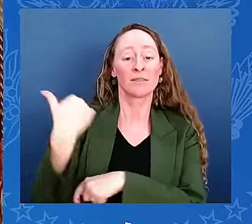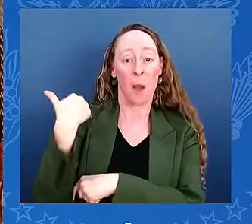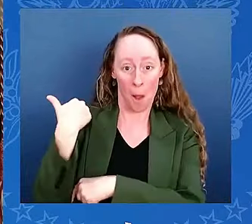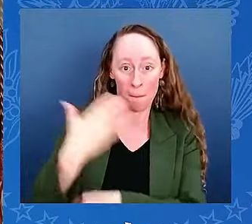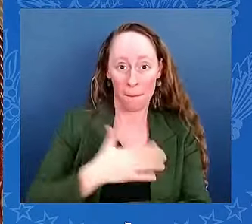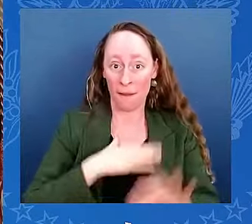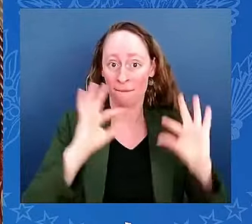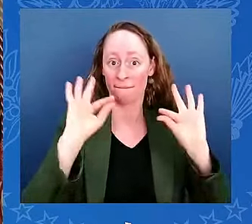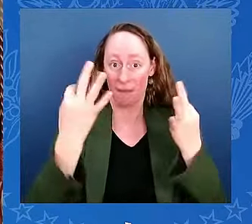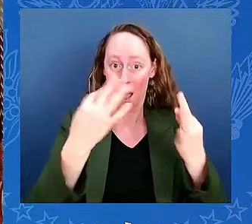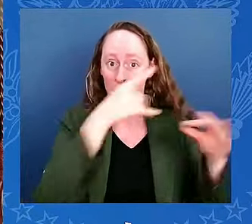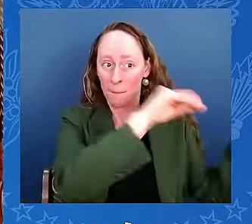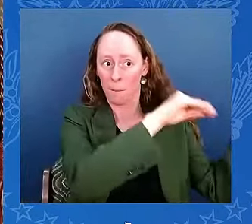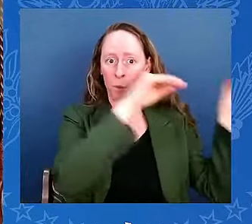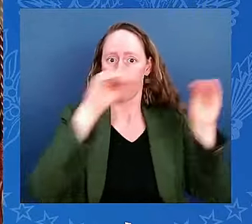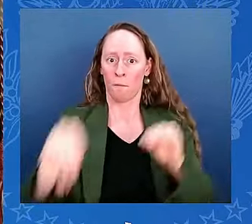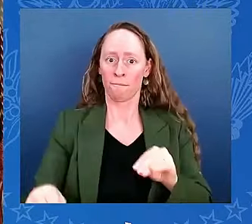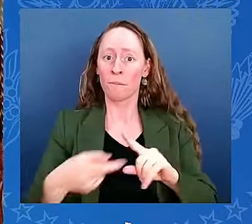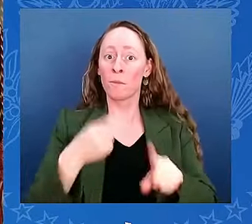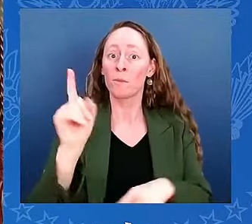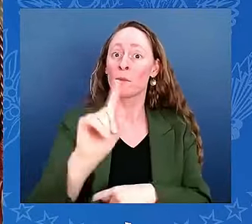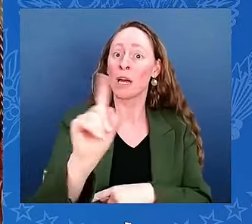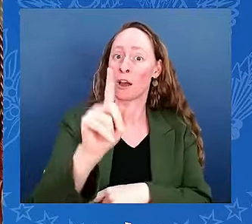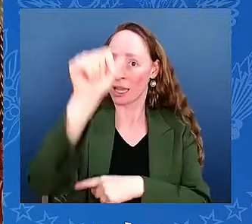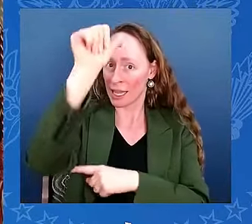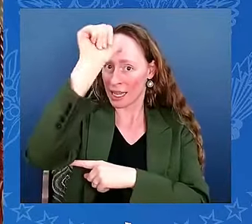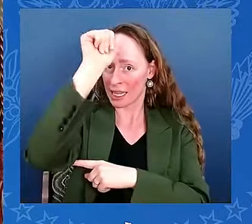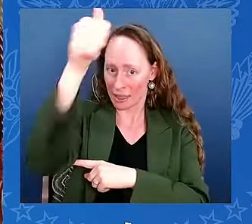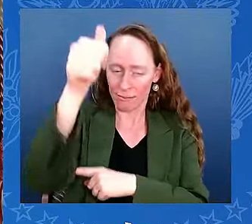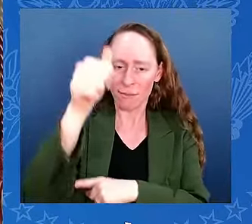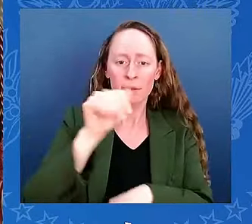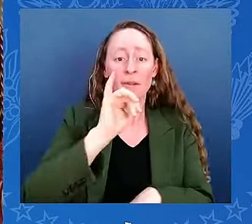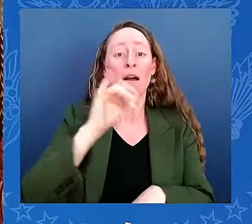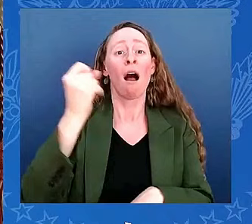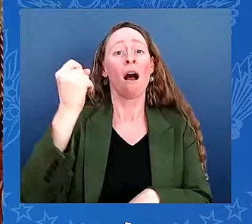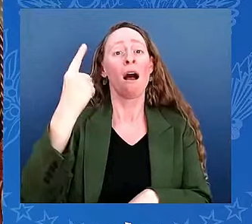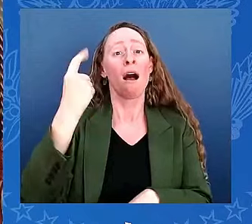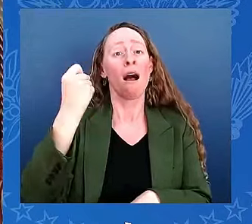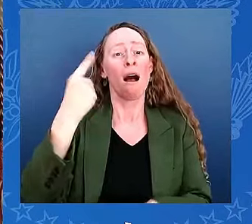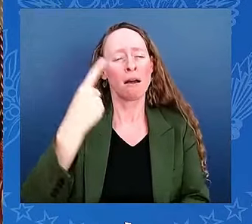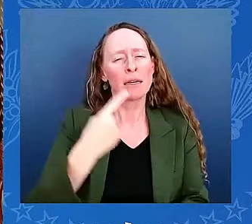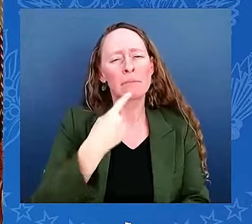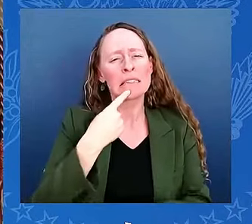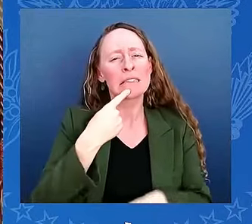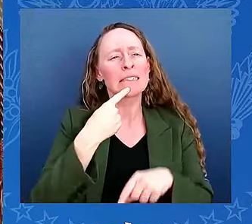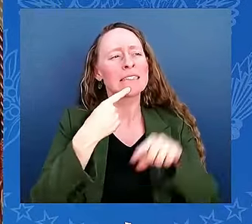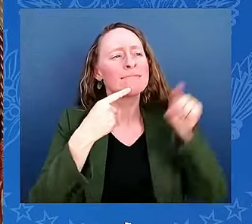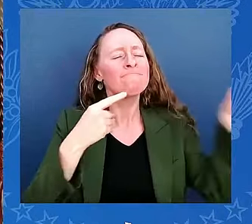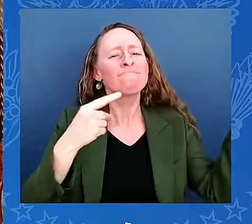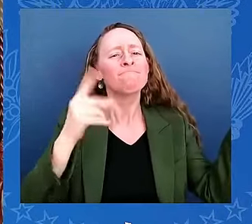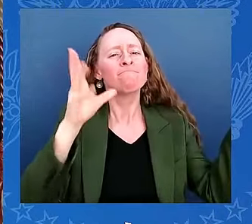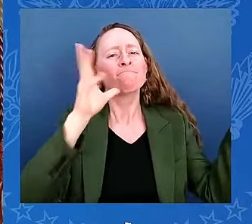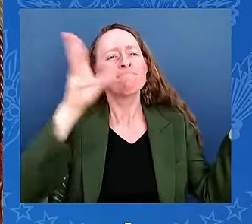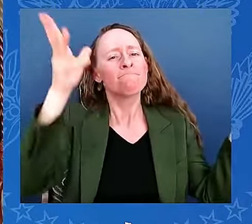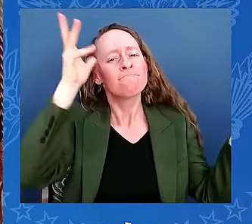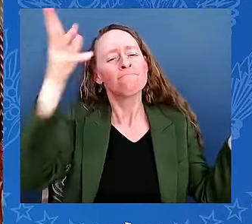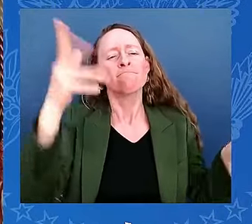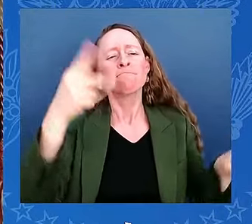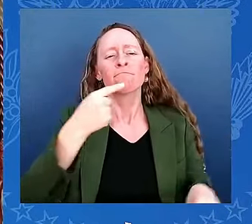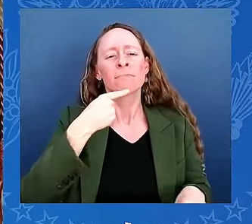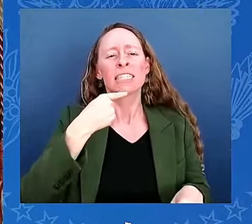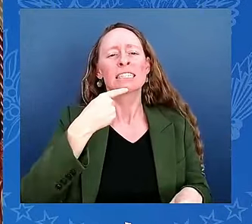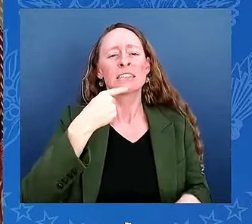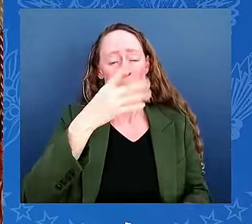We missed our family in India especially my grandparents who had endured great hardships to make my parents journey possible.